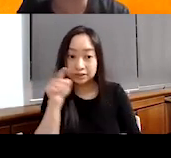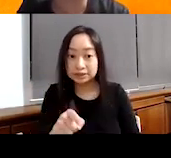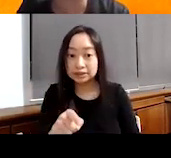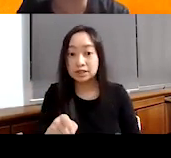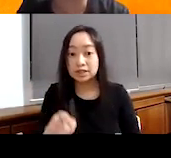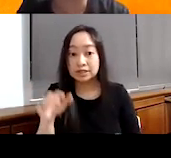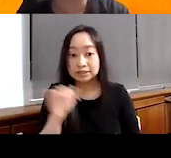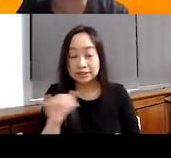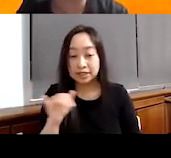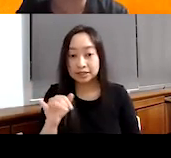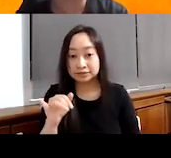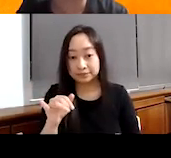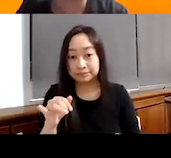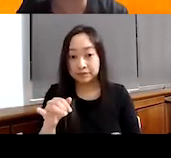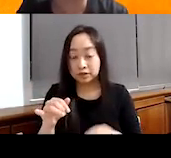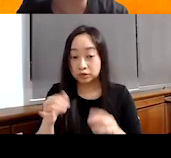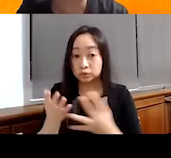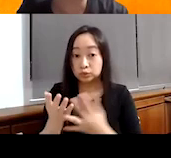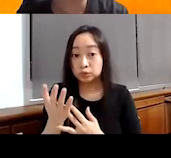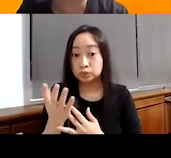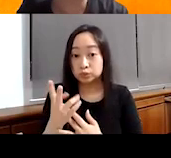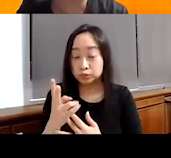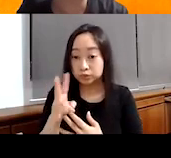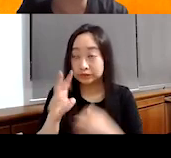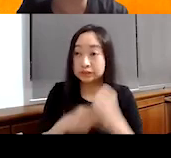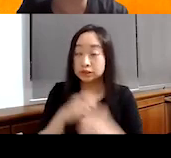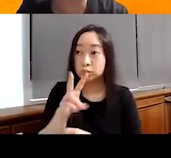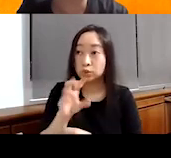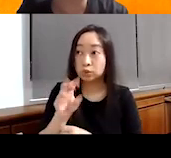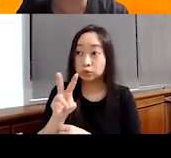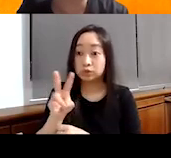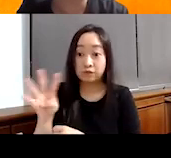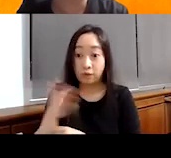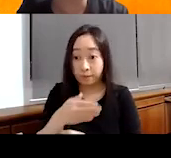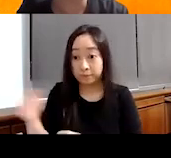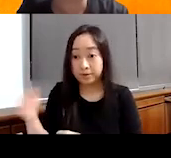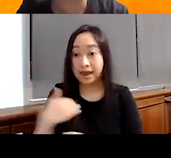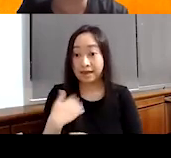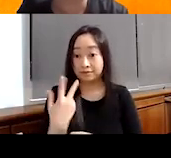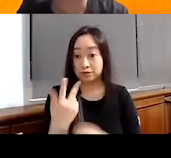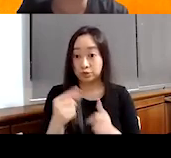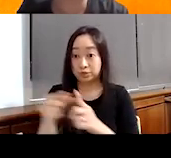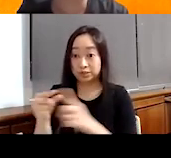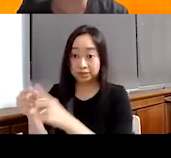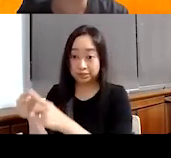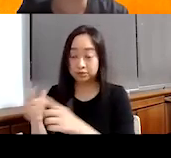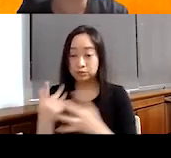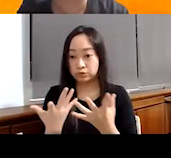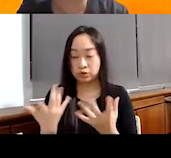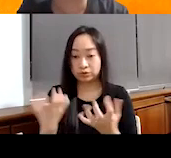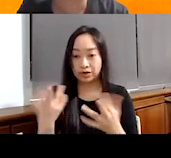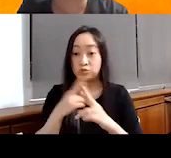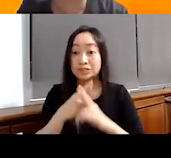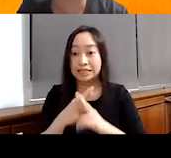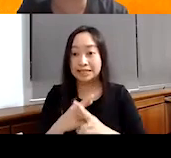cycle run, which goes down through 20 to 2024 is we have three words that we constantly draw staff back to resilience,